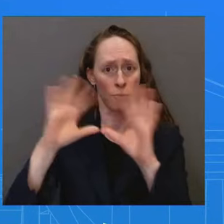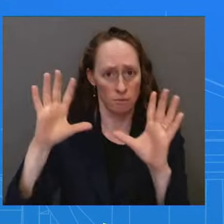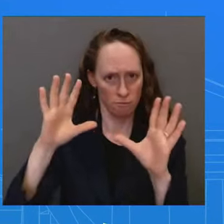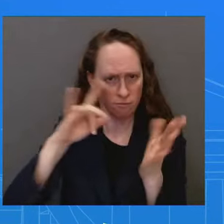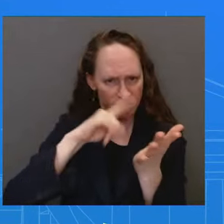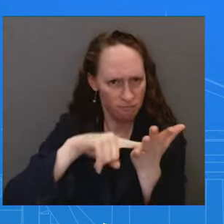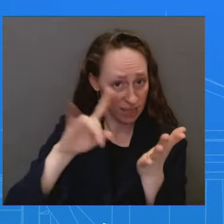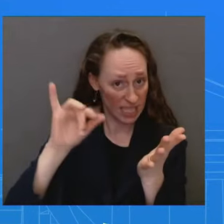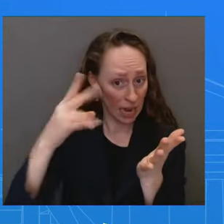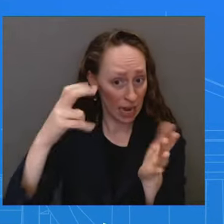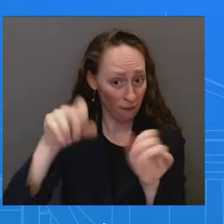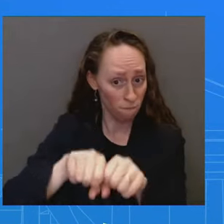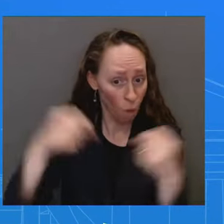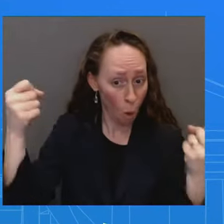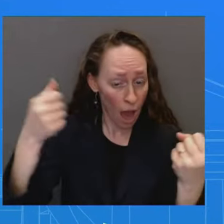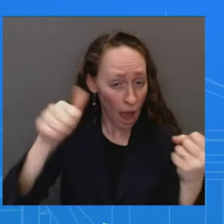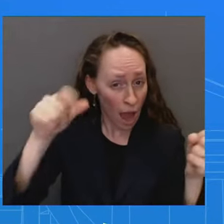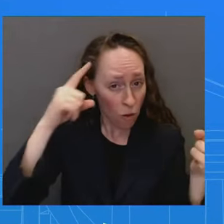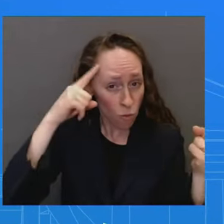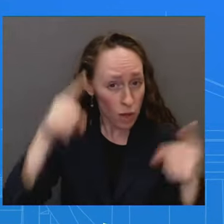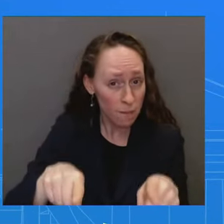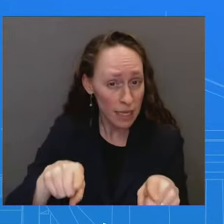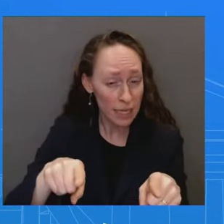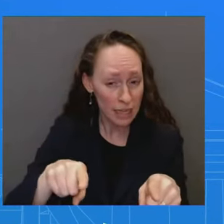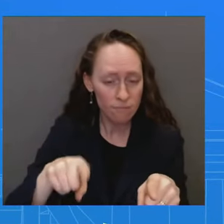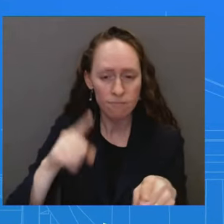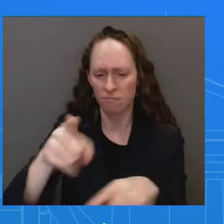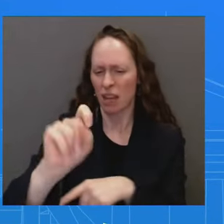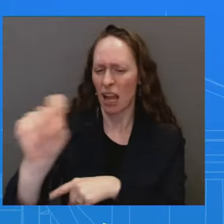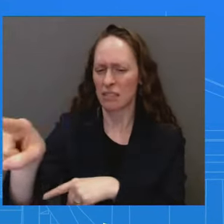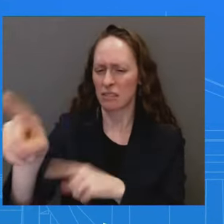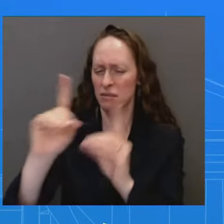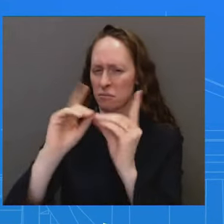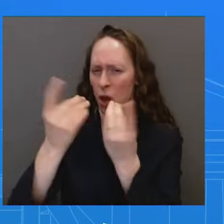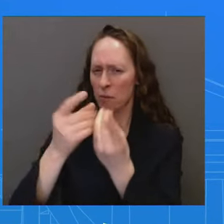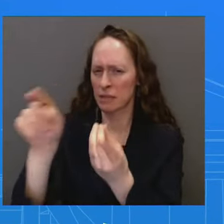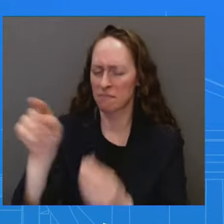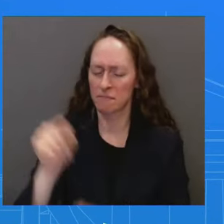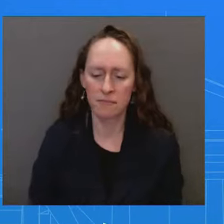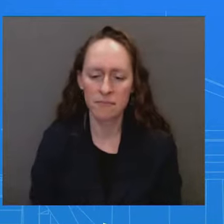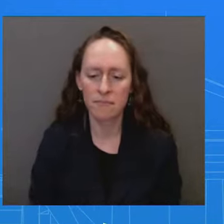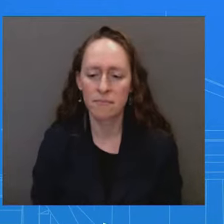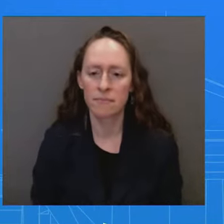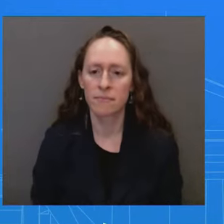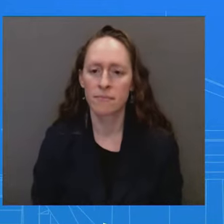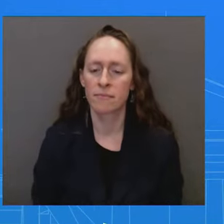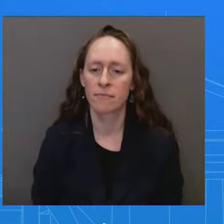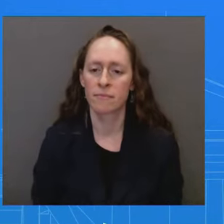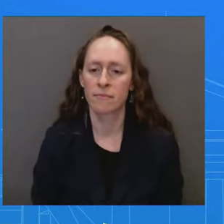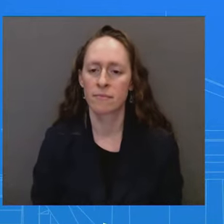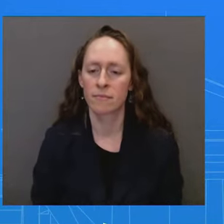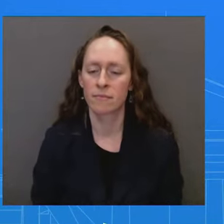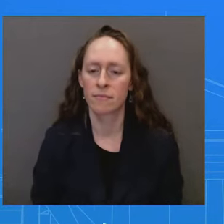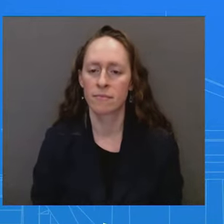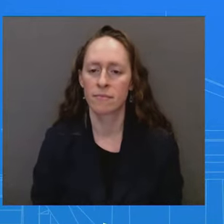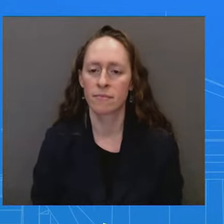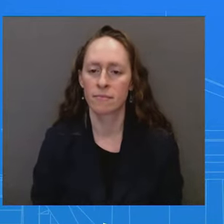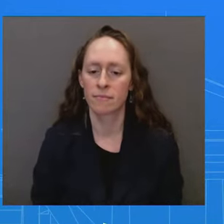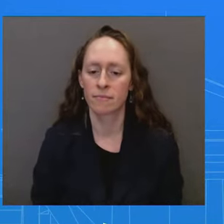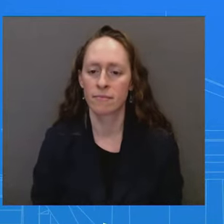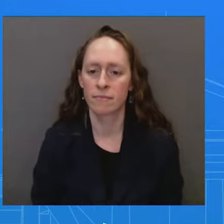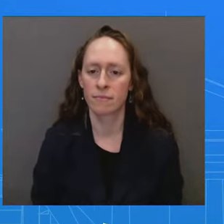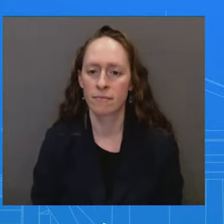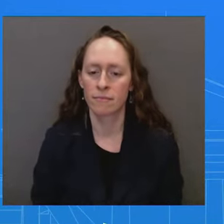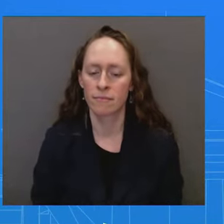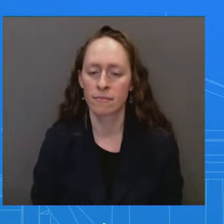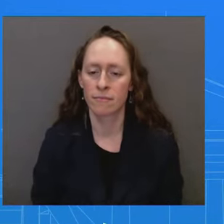a second question on Hezbollah. Israel now says that time is running out for a diplomatic resolution with Hezbollah. Is that how the U